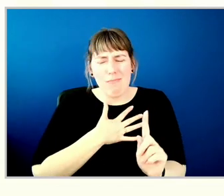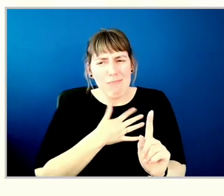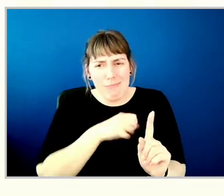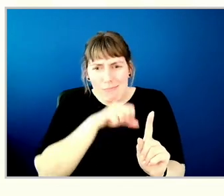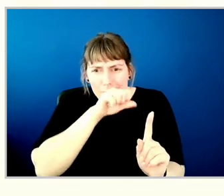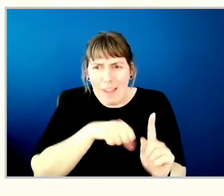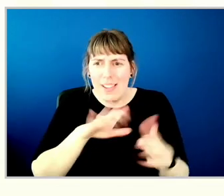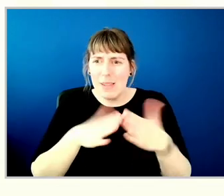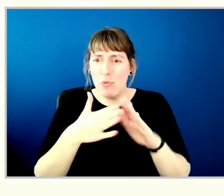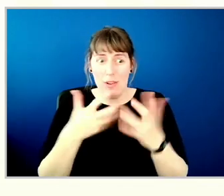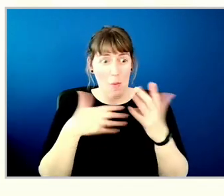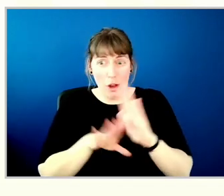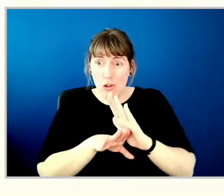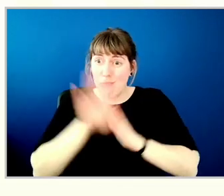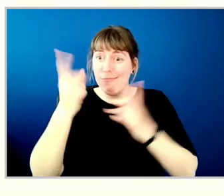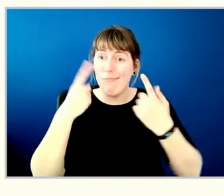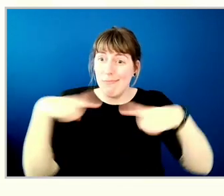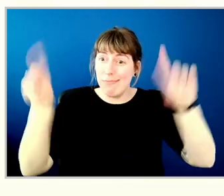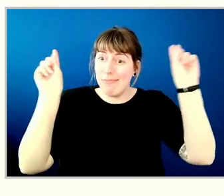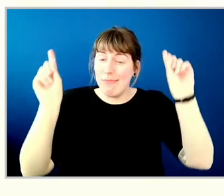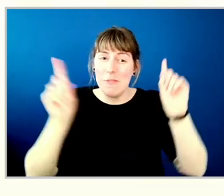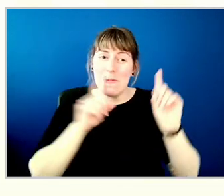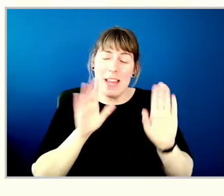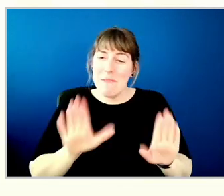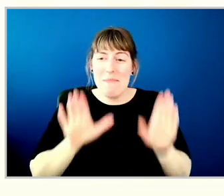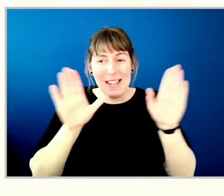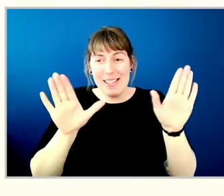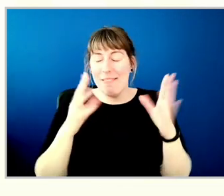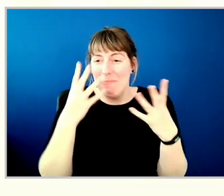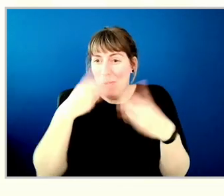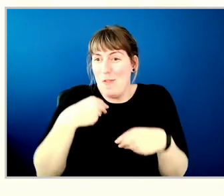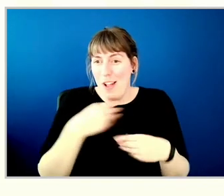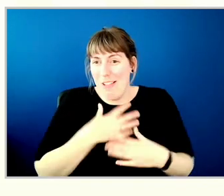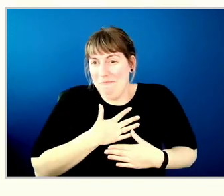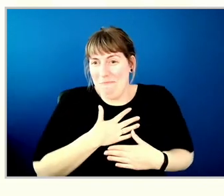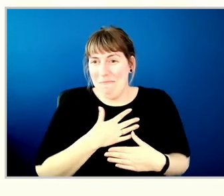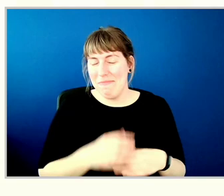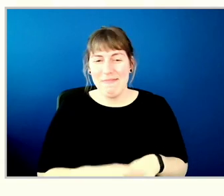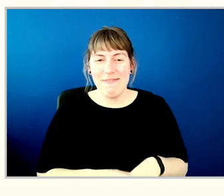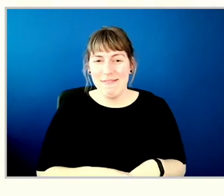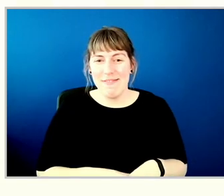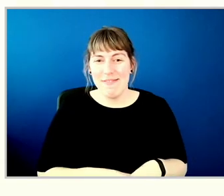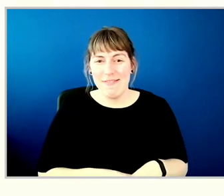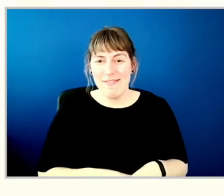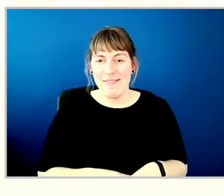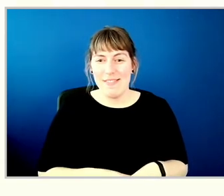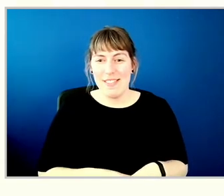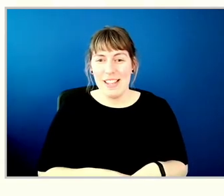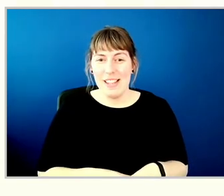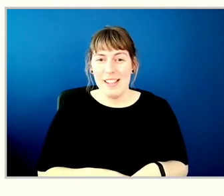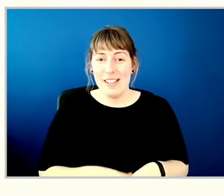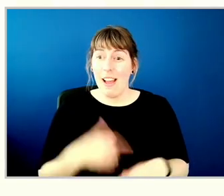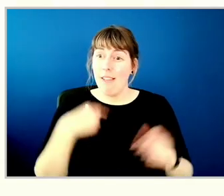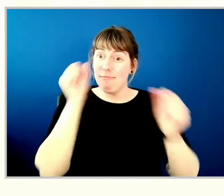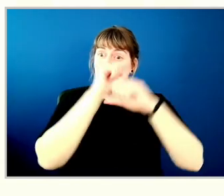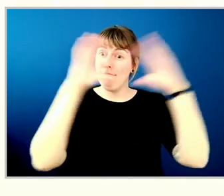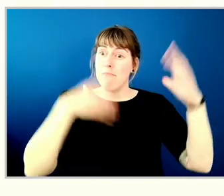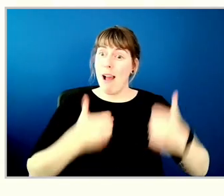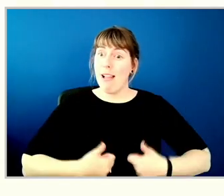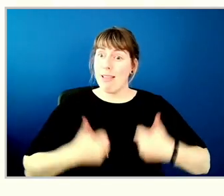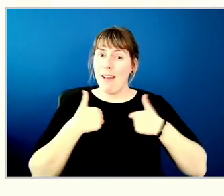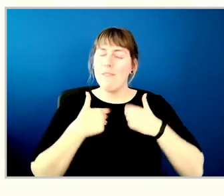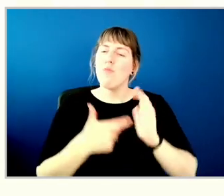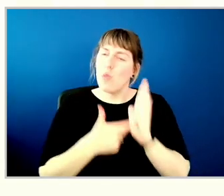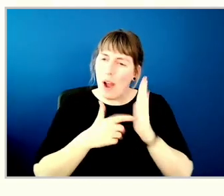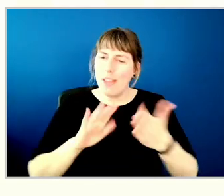want to see thrive is amazing and beautiful, and I couldn't picture my life without it. We've got to